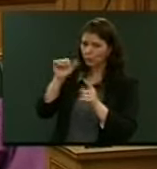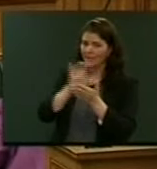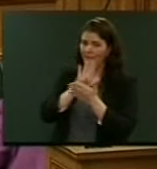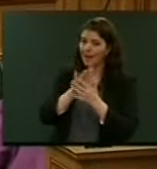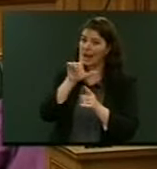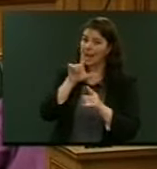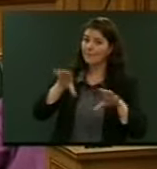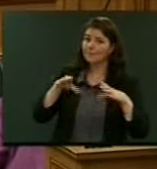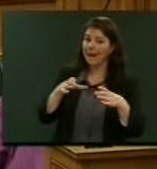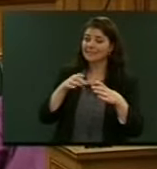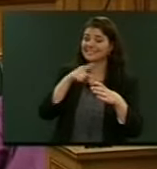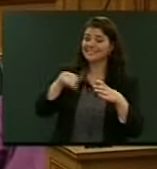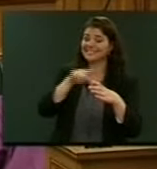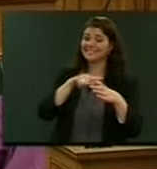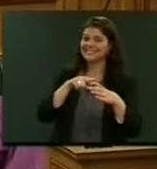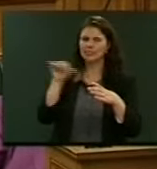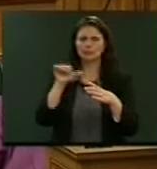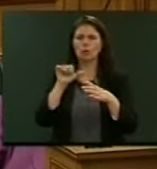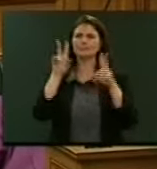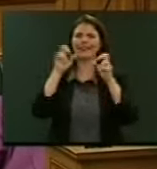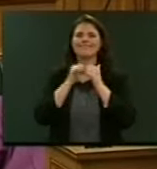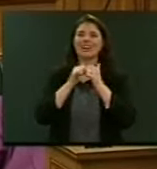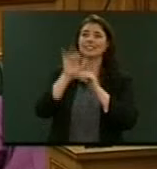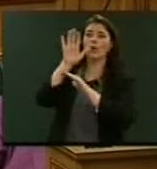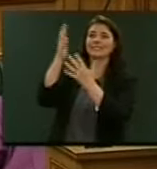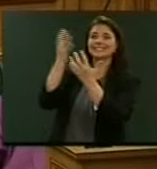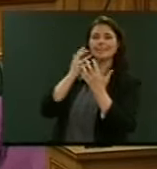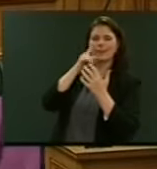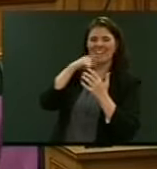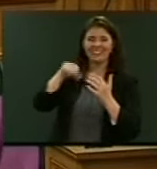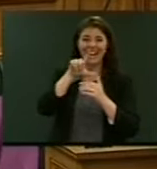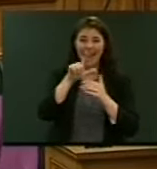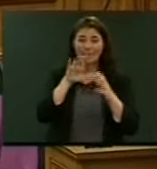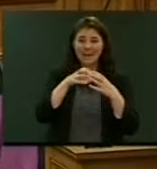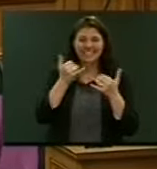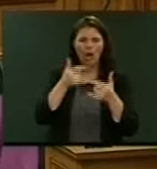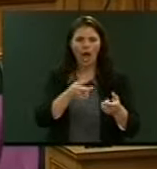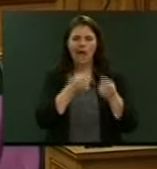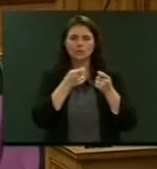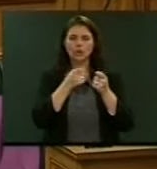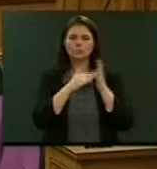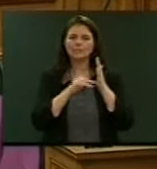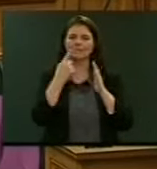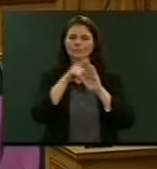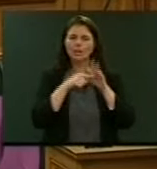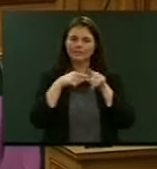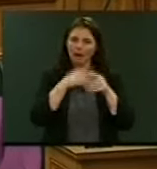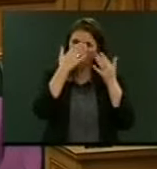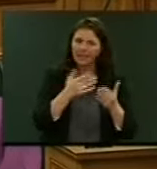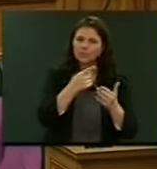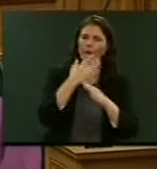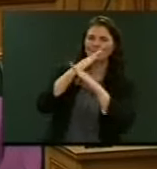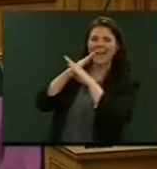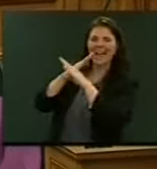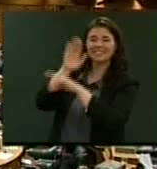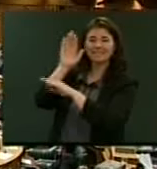have now, the party that's meant to be friendly to the migrant communities, has essentially adopted New Zealand First's policy of banning foreign